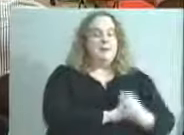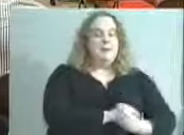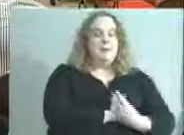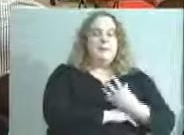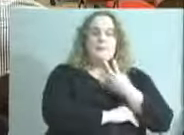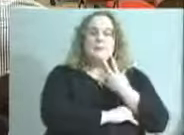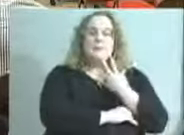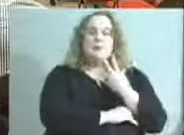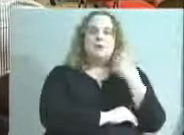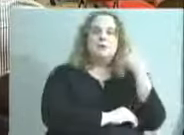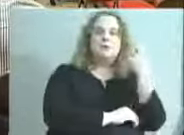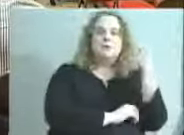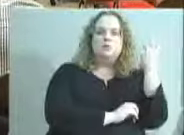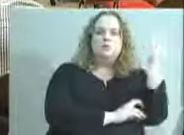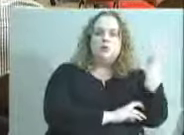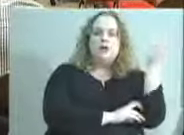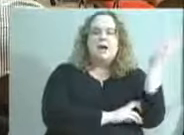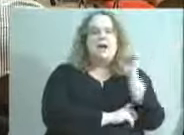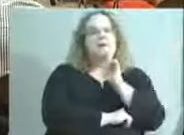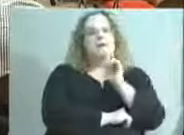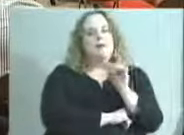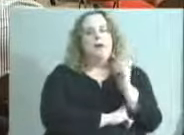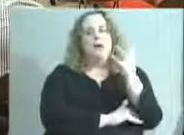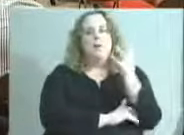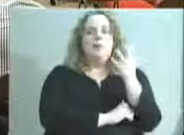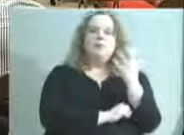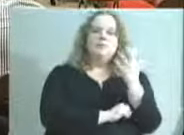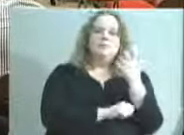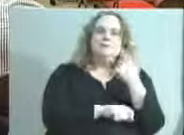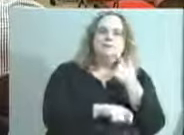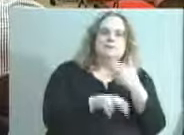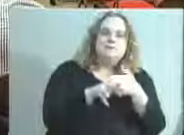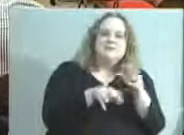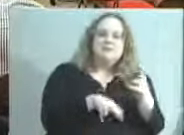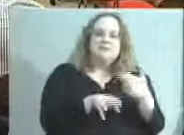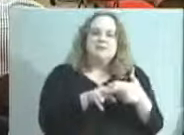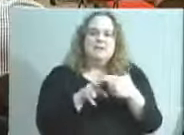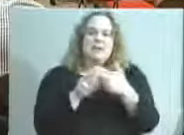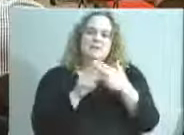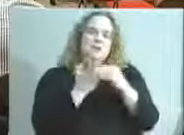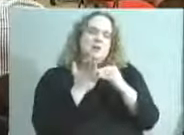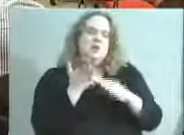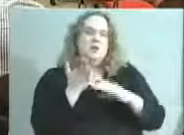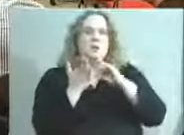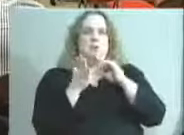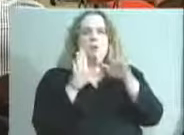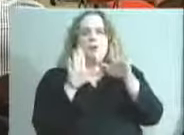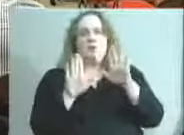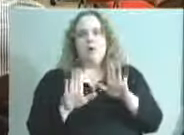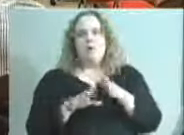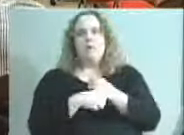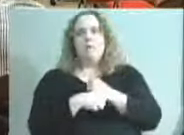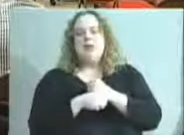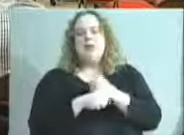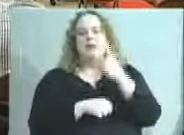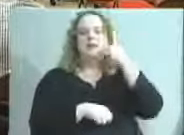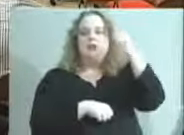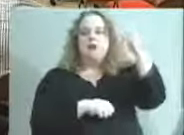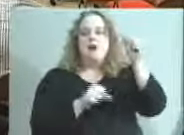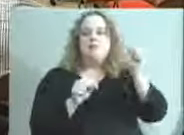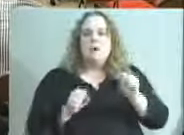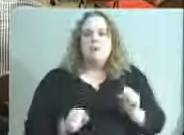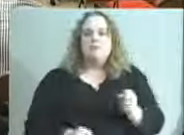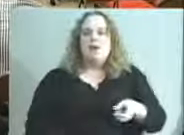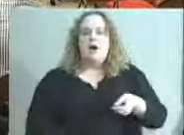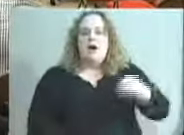There were two presentations that I just want to call the names of them because the students were outstanding. Making the Dream Possible, Higher